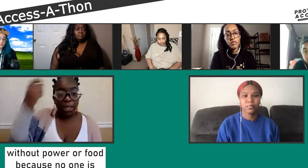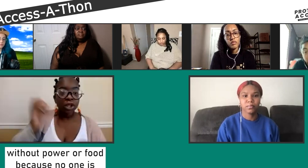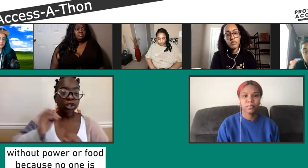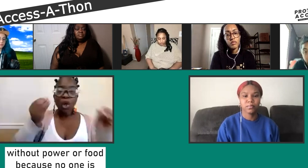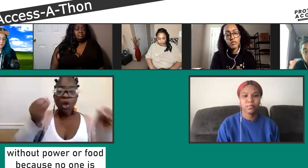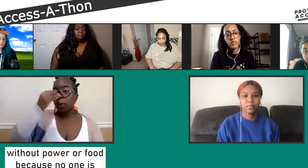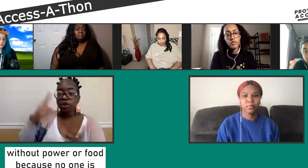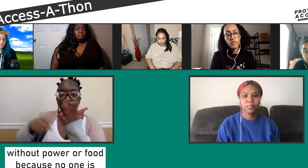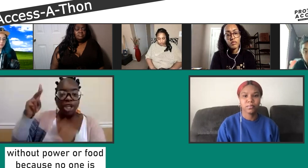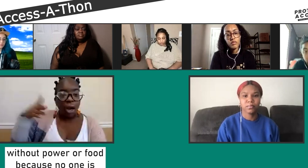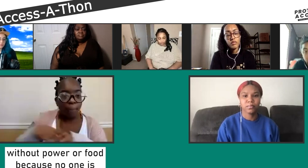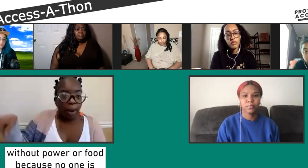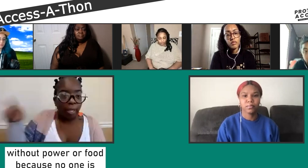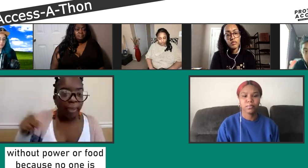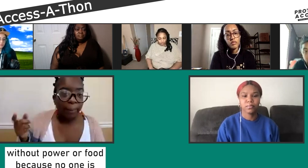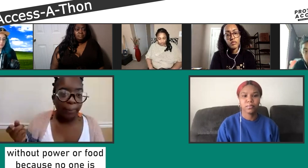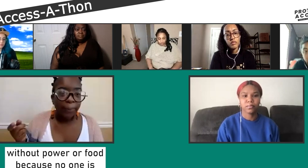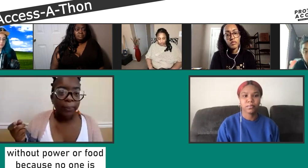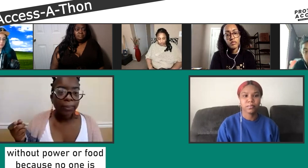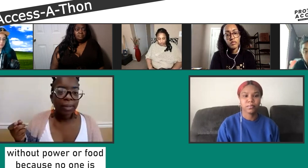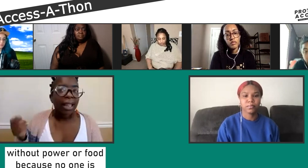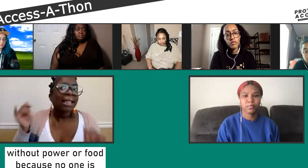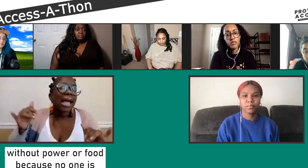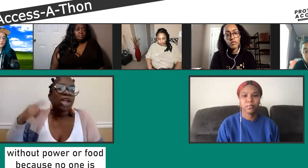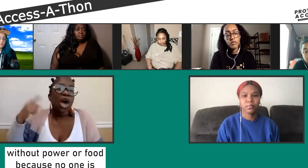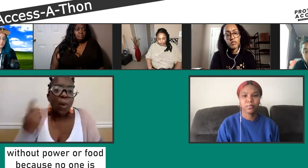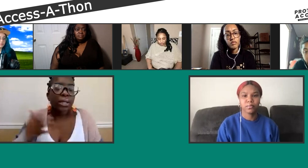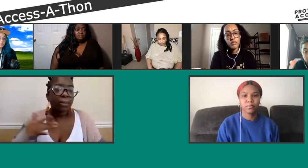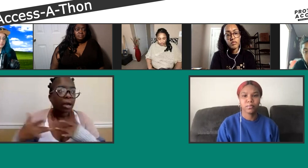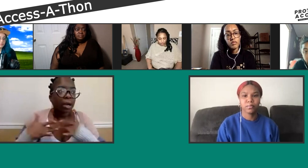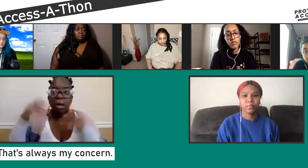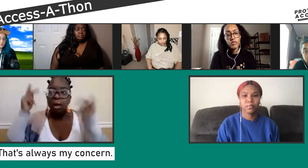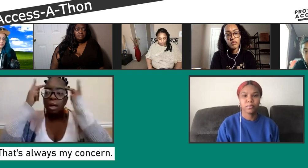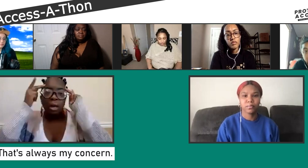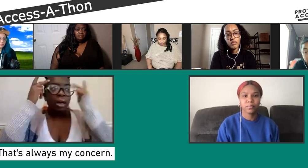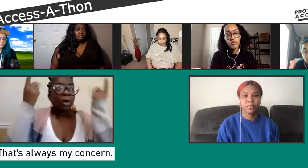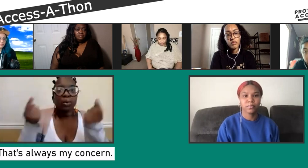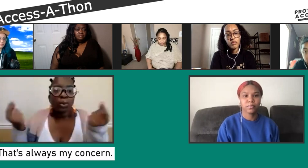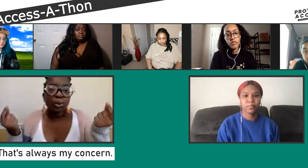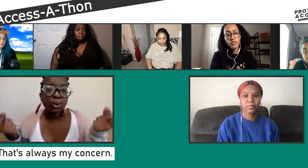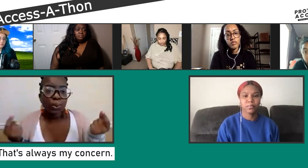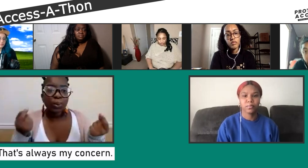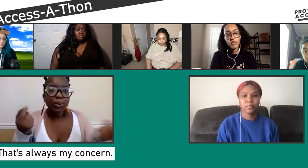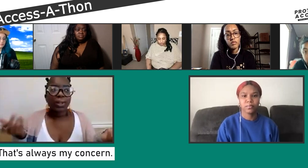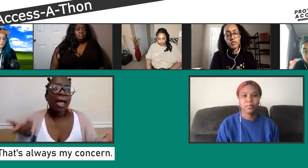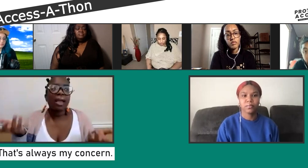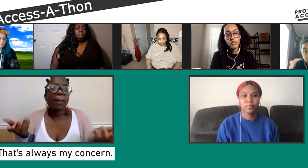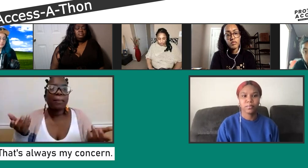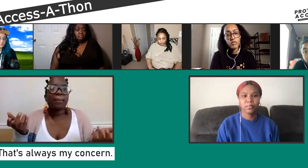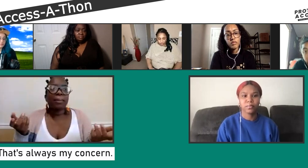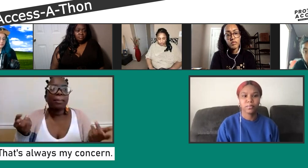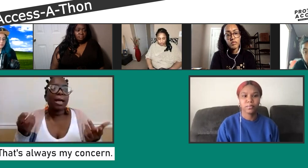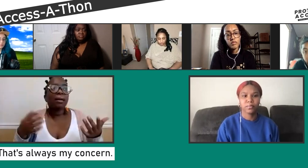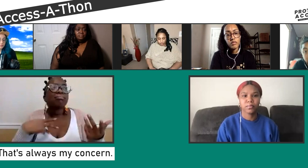stuck, you know, with no food, no water, and things like that, and people are not seeing how that affects everyone, how everyone are